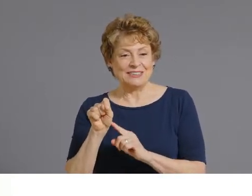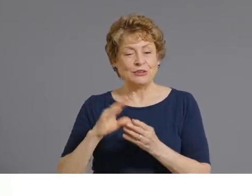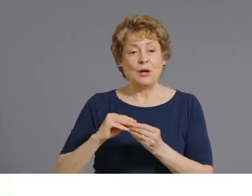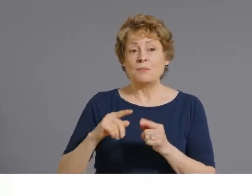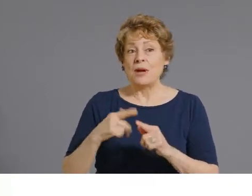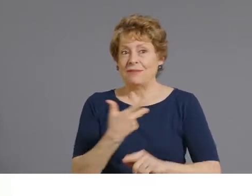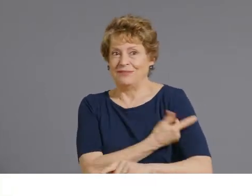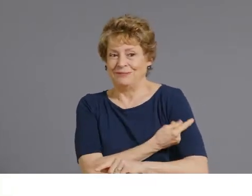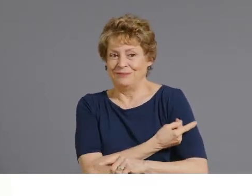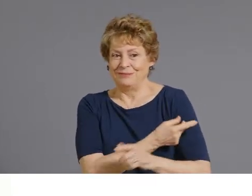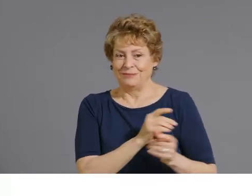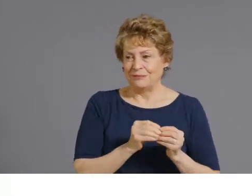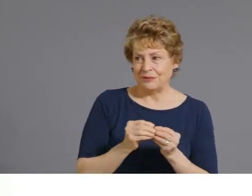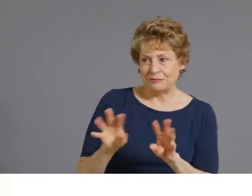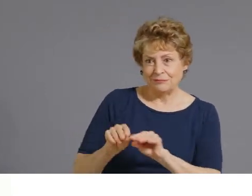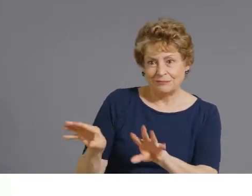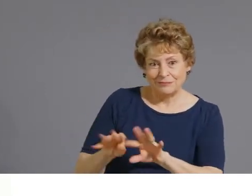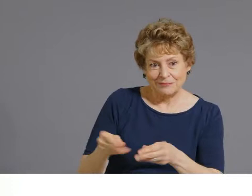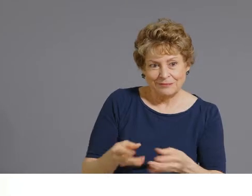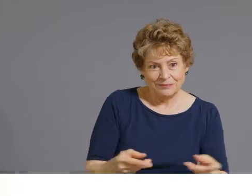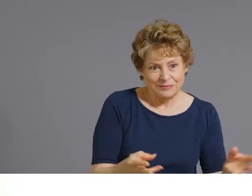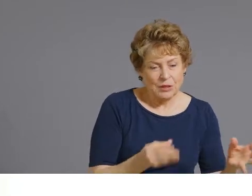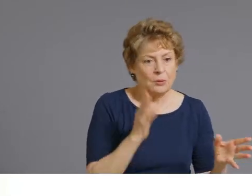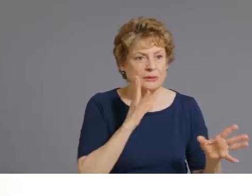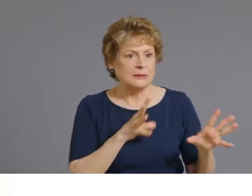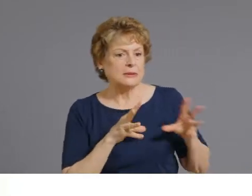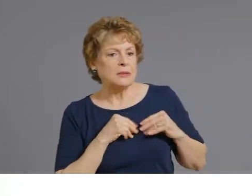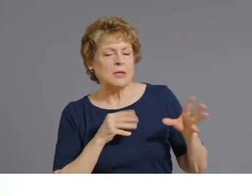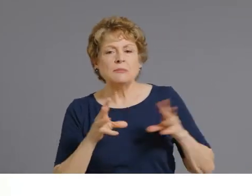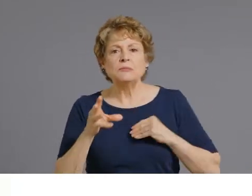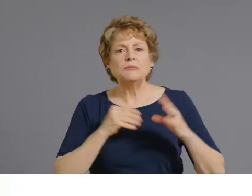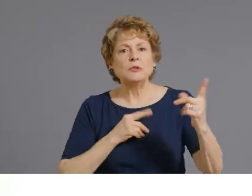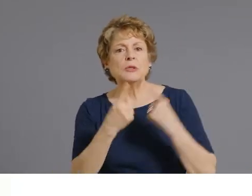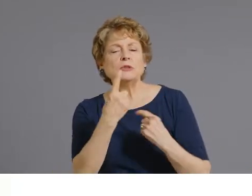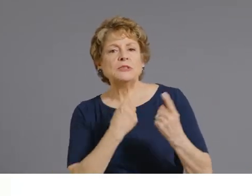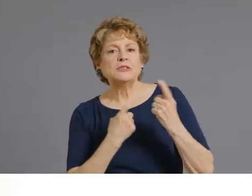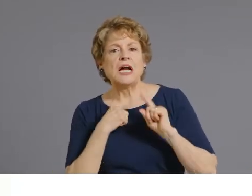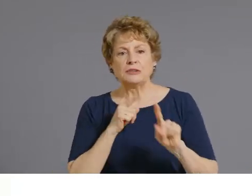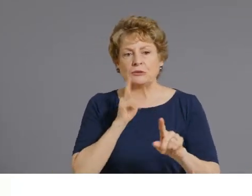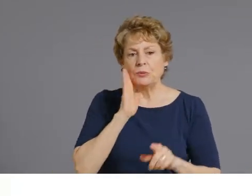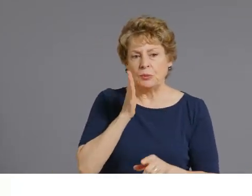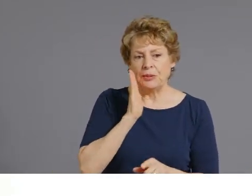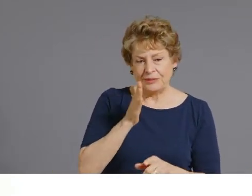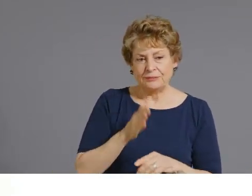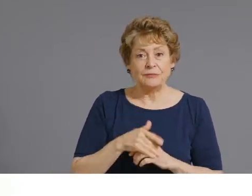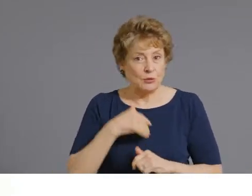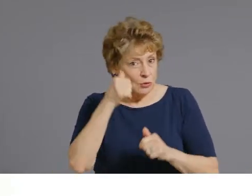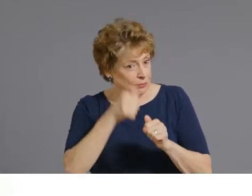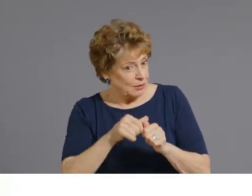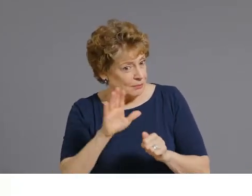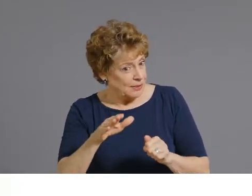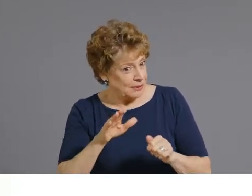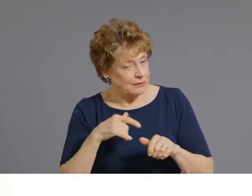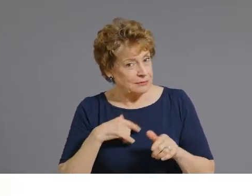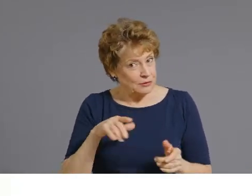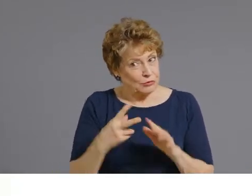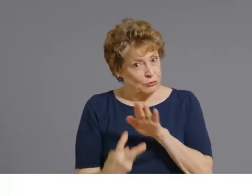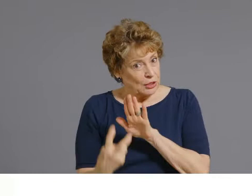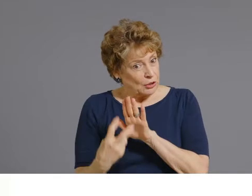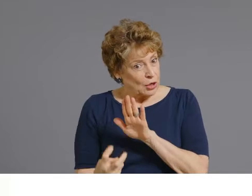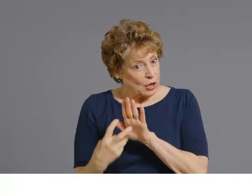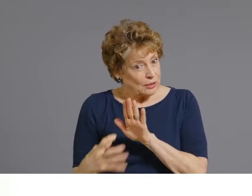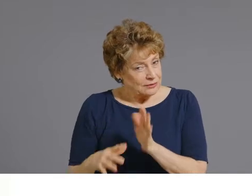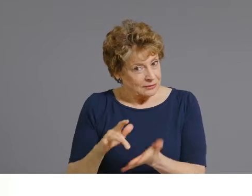questions as well. A reminder that this session is on the record and we're setting up everyone to record. If you can't record, please ping me in the chat.